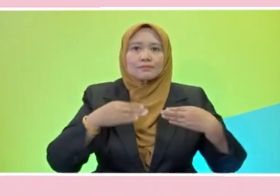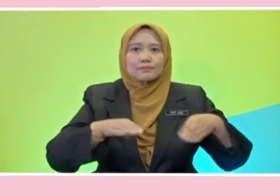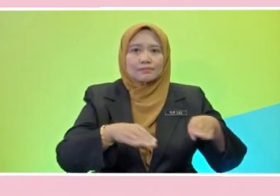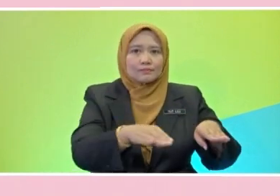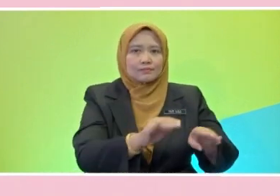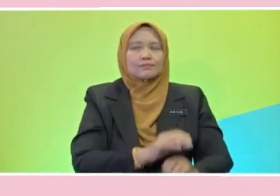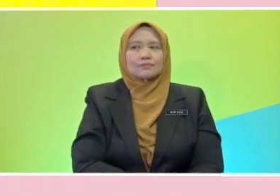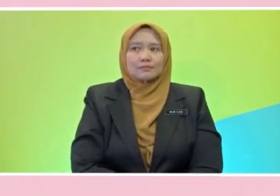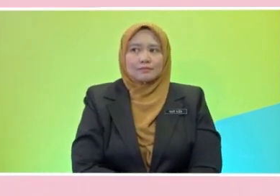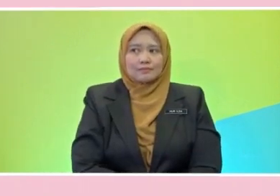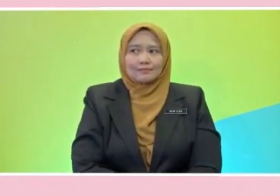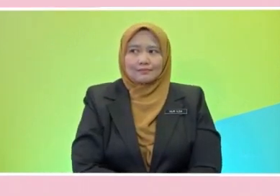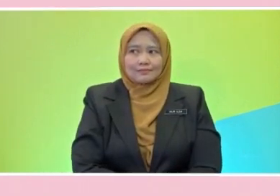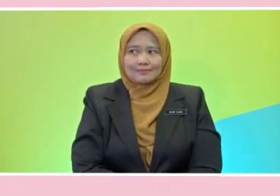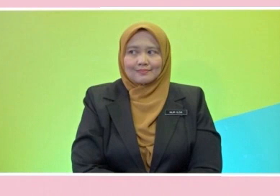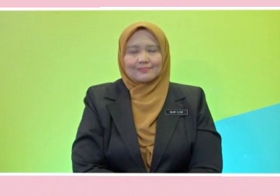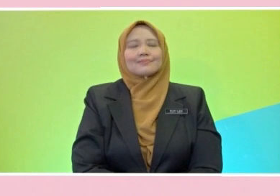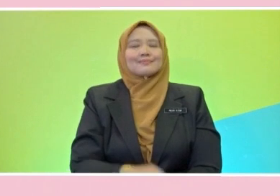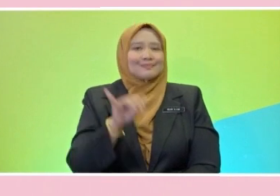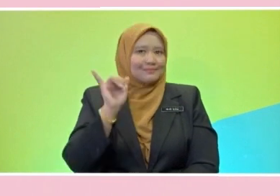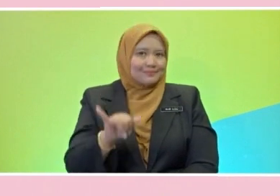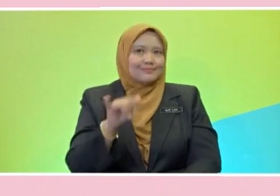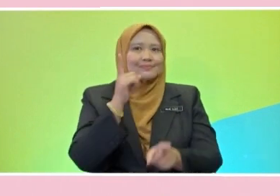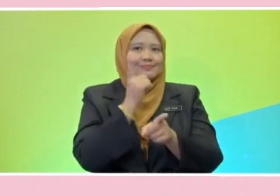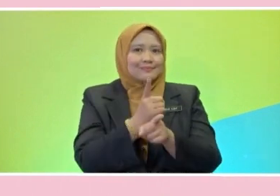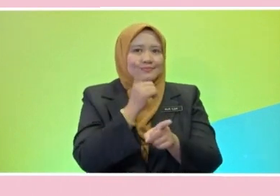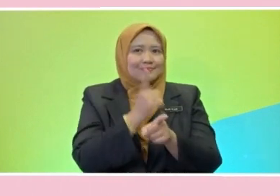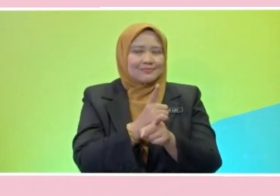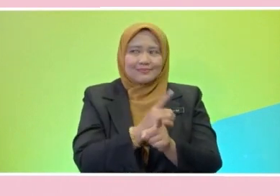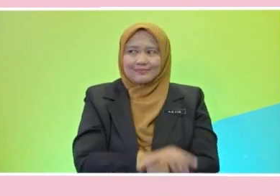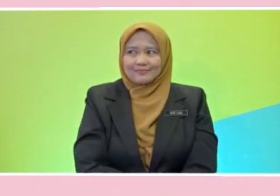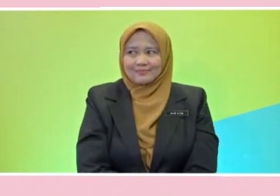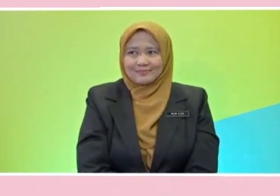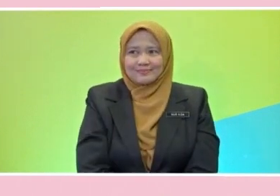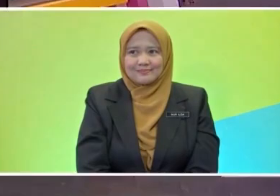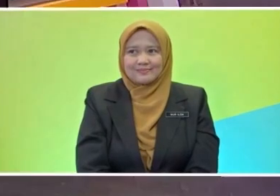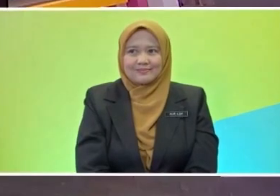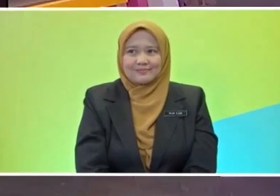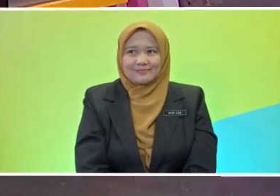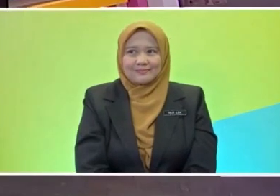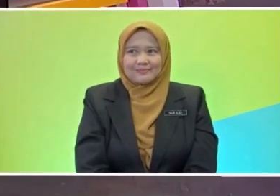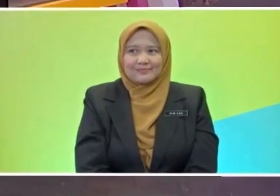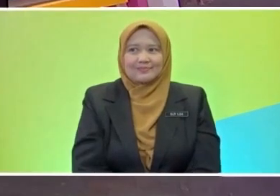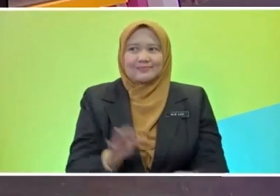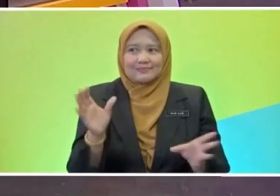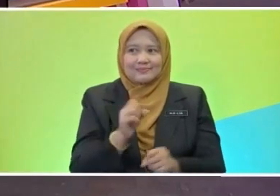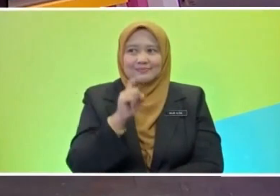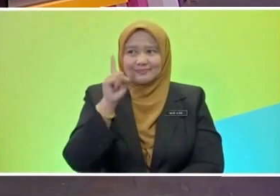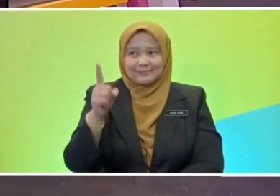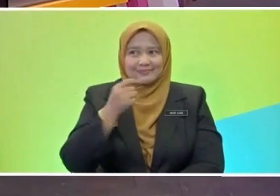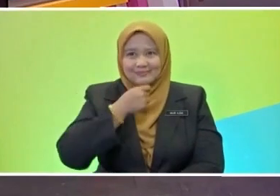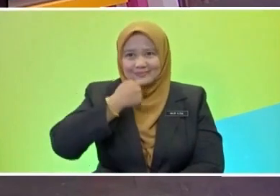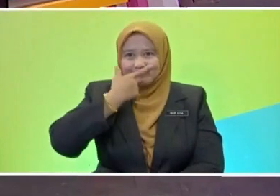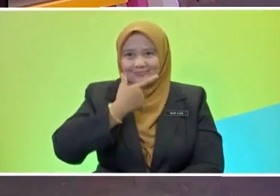Shall we check the answer? Okay. Yes! Yes! Excellent. So, he deserves a smiley. Yes. For himself. Okay. Alright.